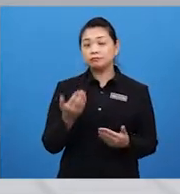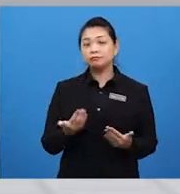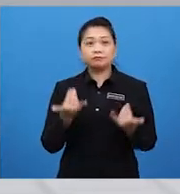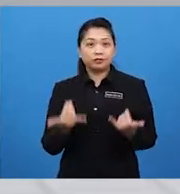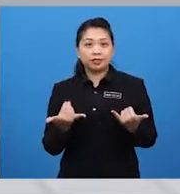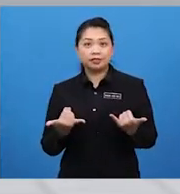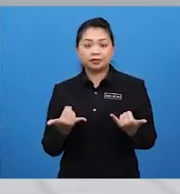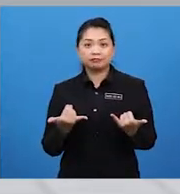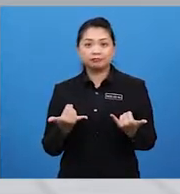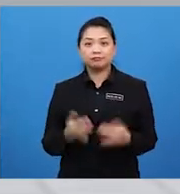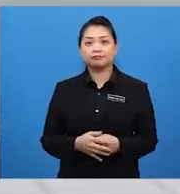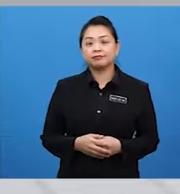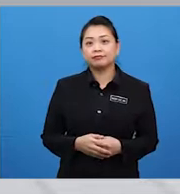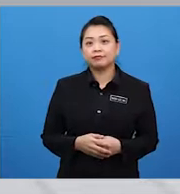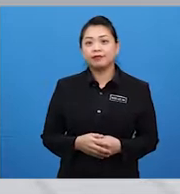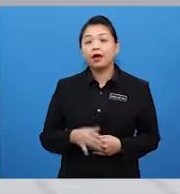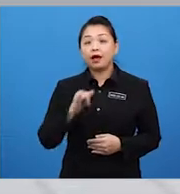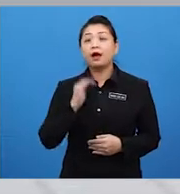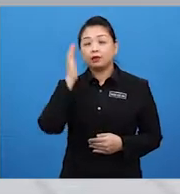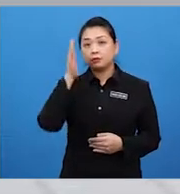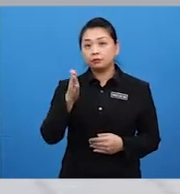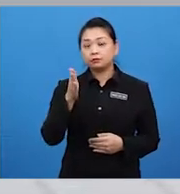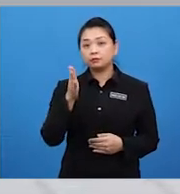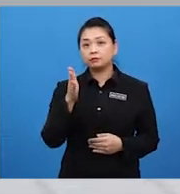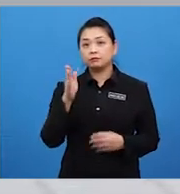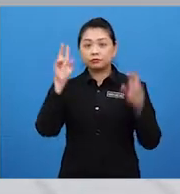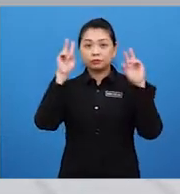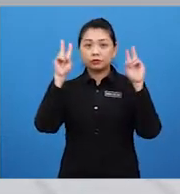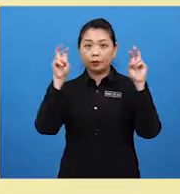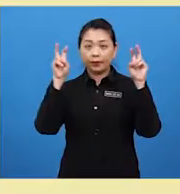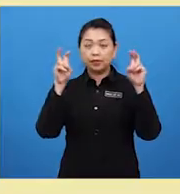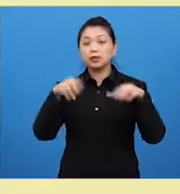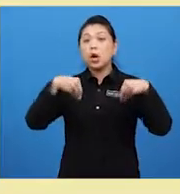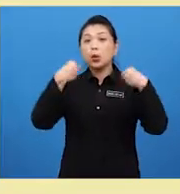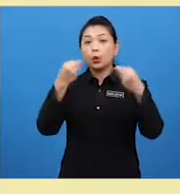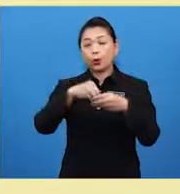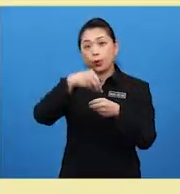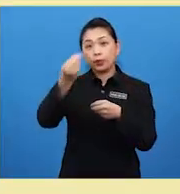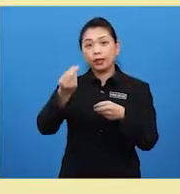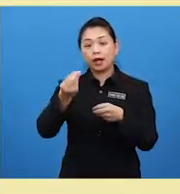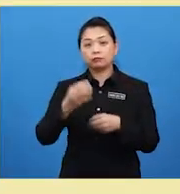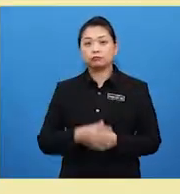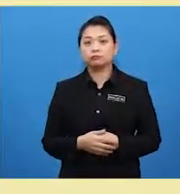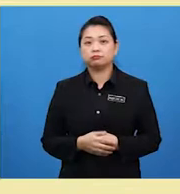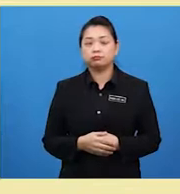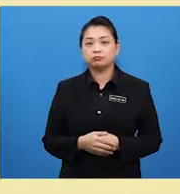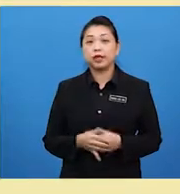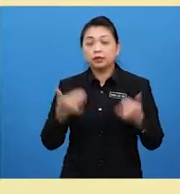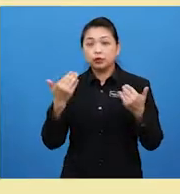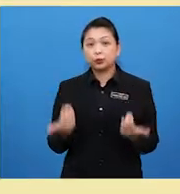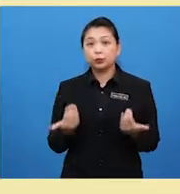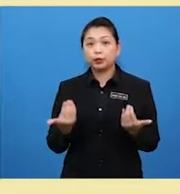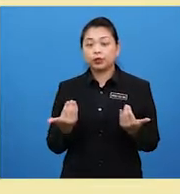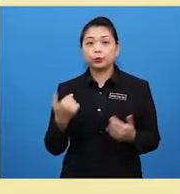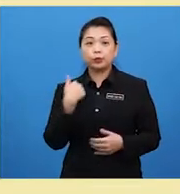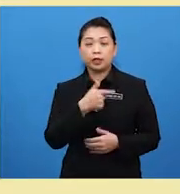is Ifis. Our topic for today is Going Out. In today's lesson, we're going to learn